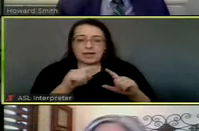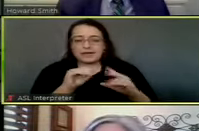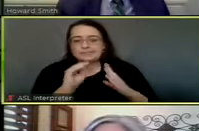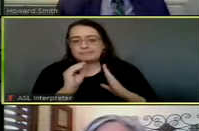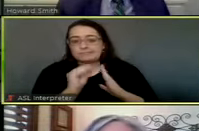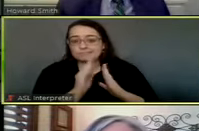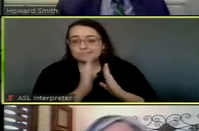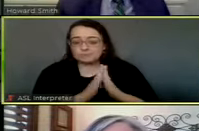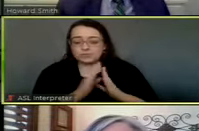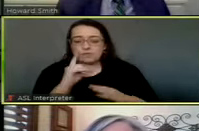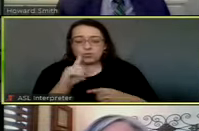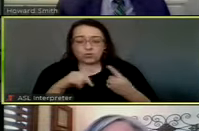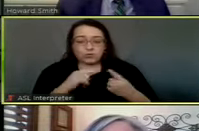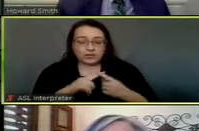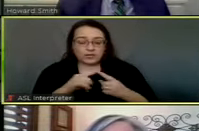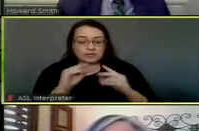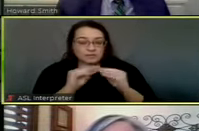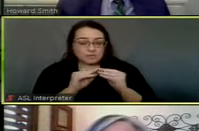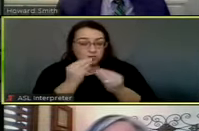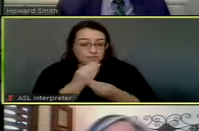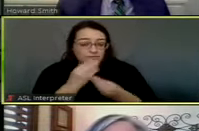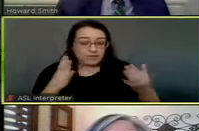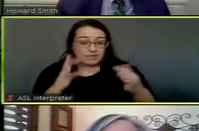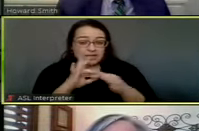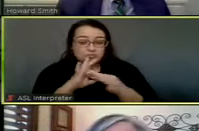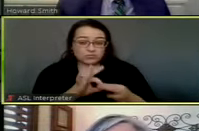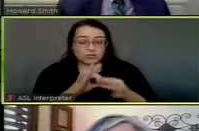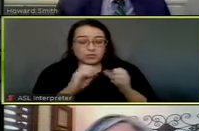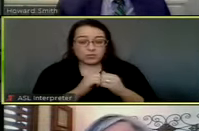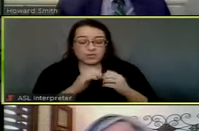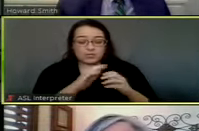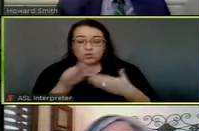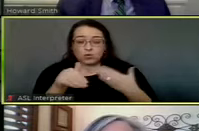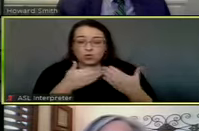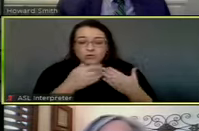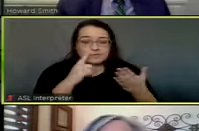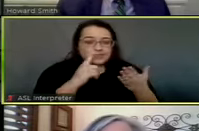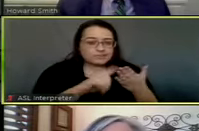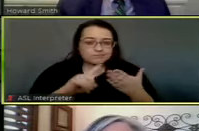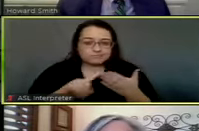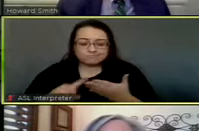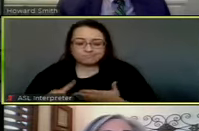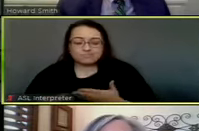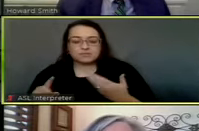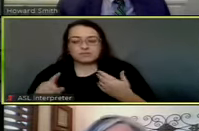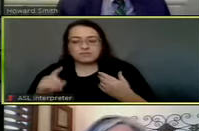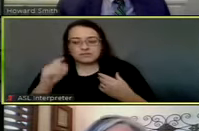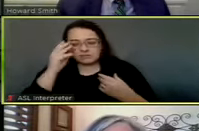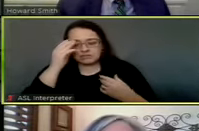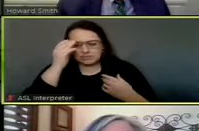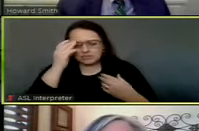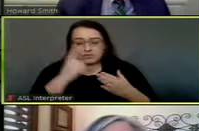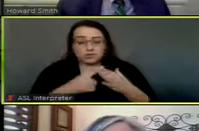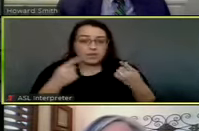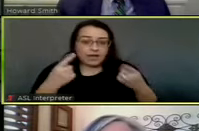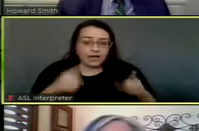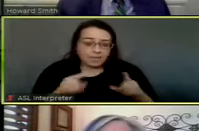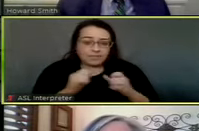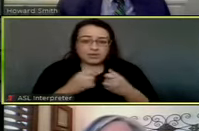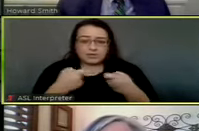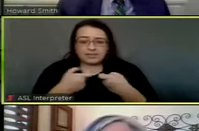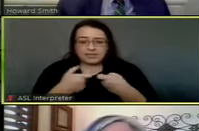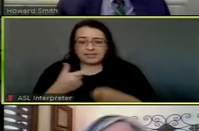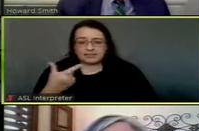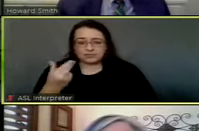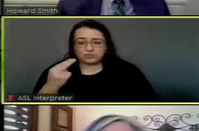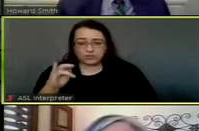for when we get some information back on just all the investigations that are going on or just kind of what happened with our electric grid.